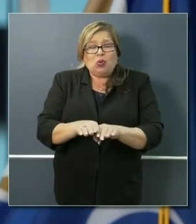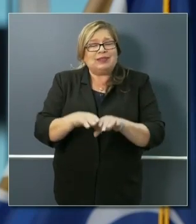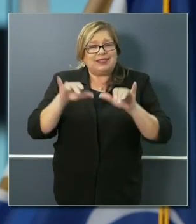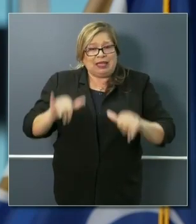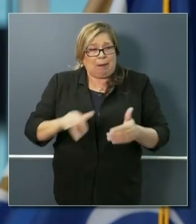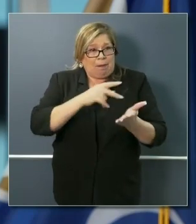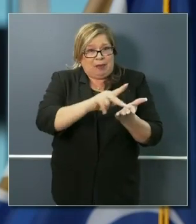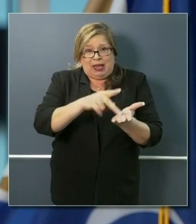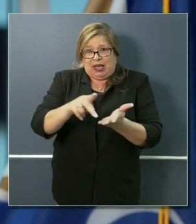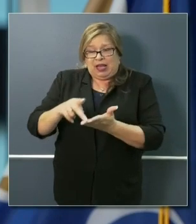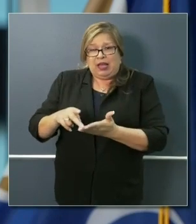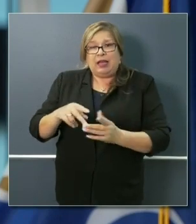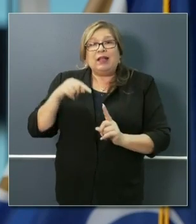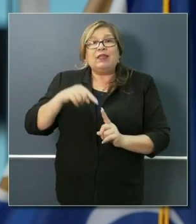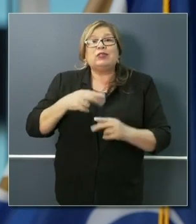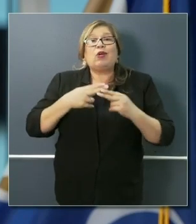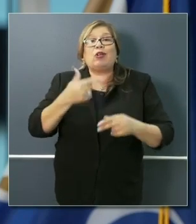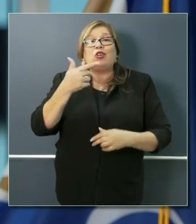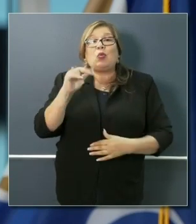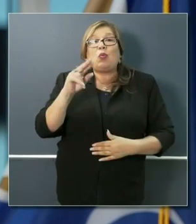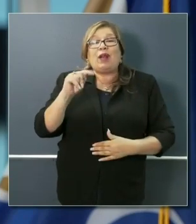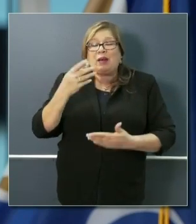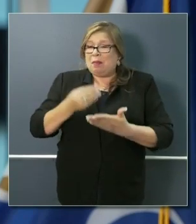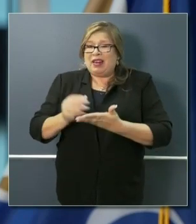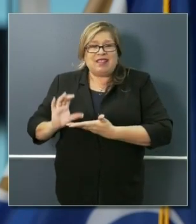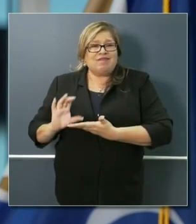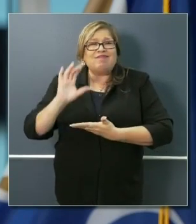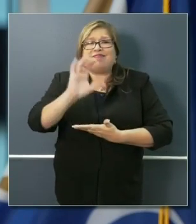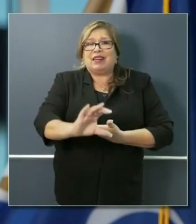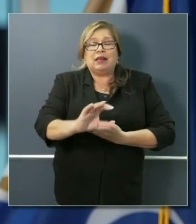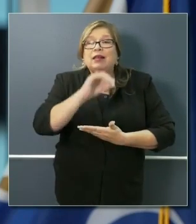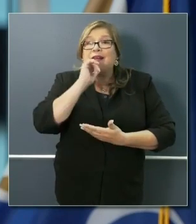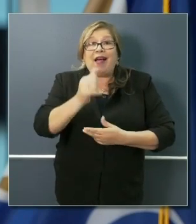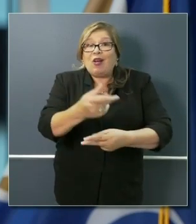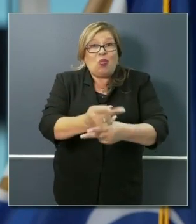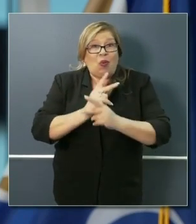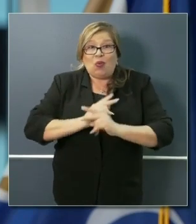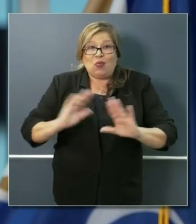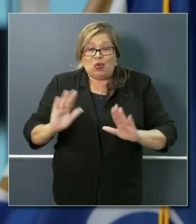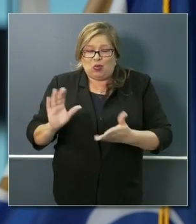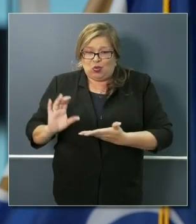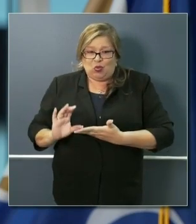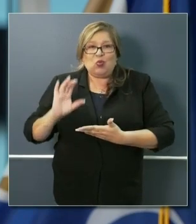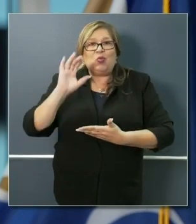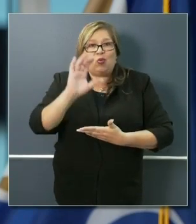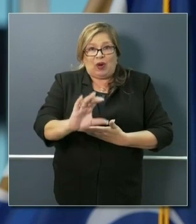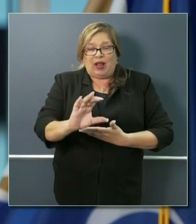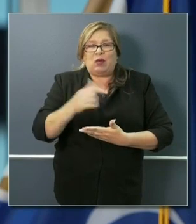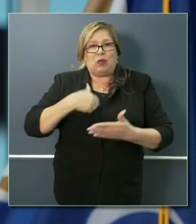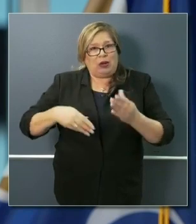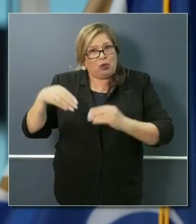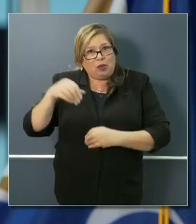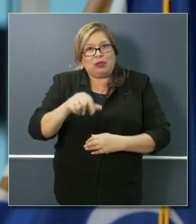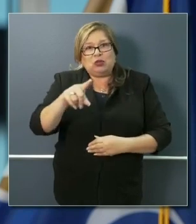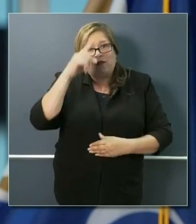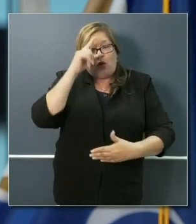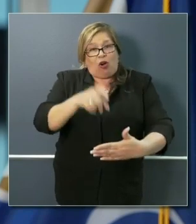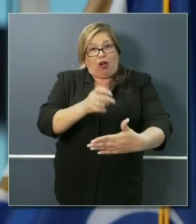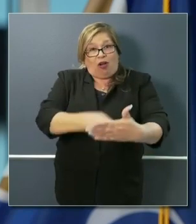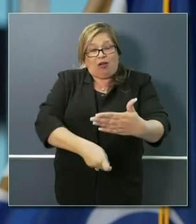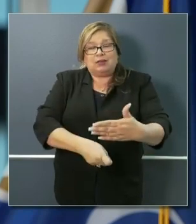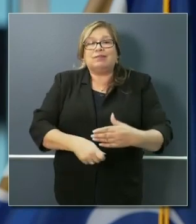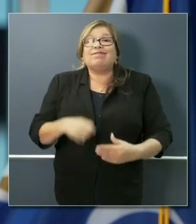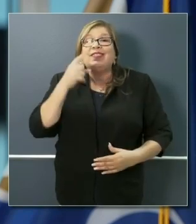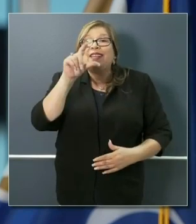grant program, not a loan program, where you are reimbursed for the costs. Again, the cap is